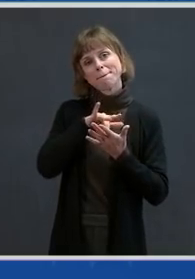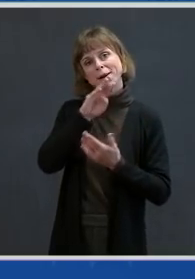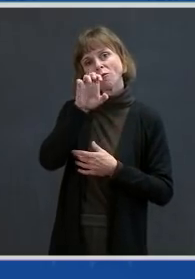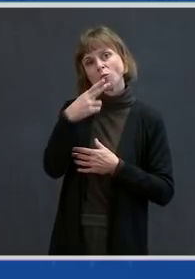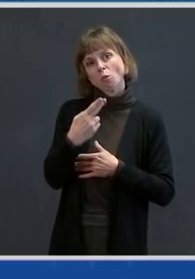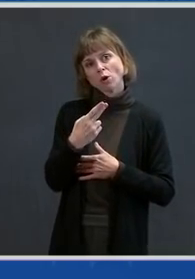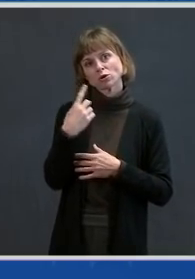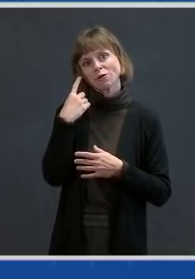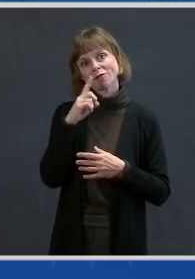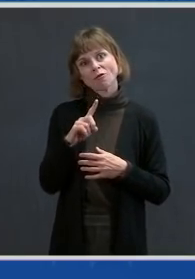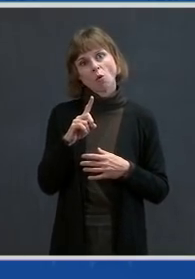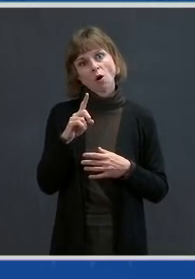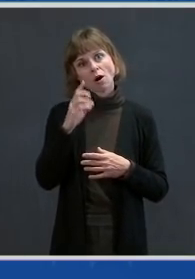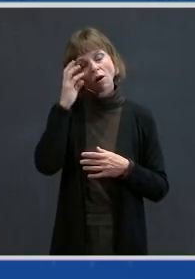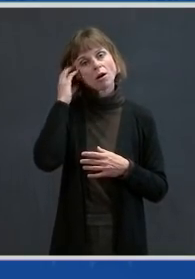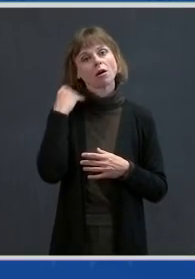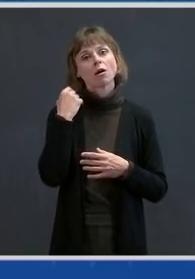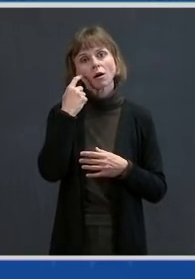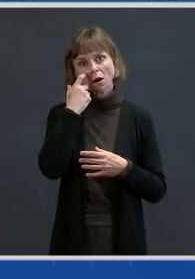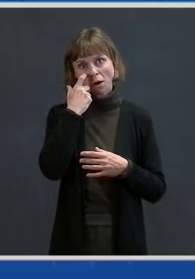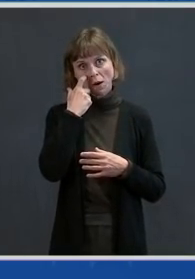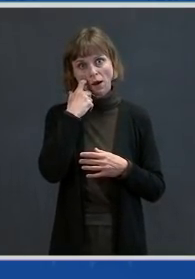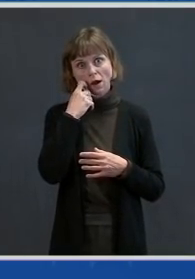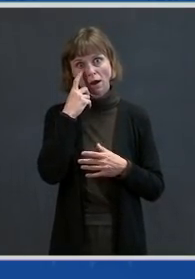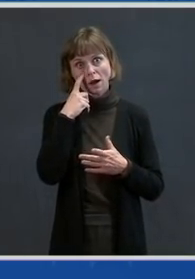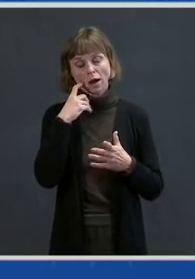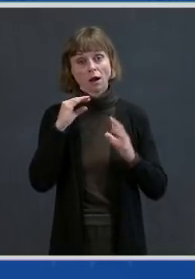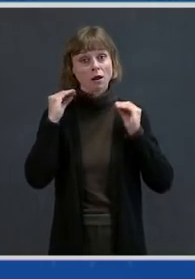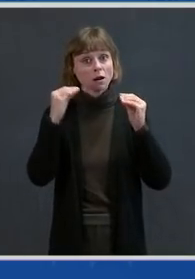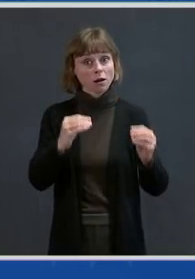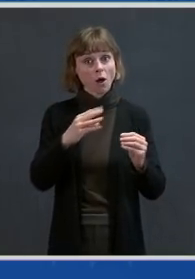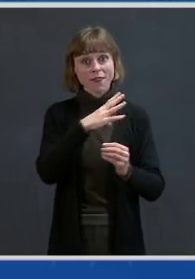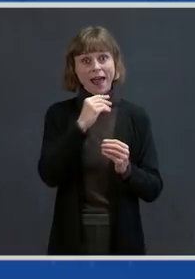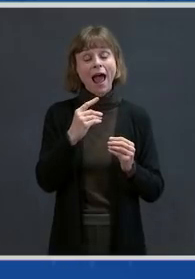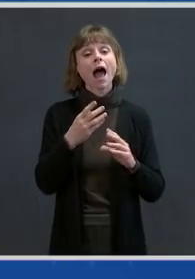and previously vaccinated adults. Next slide.